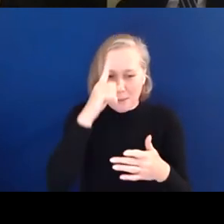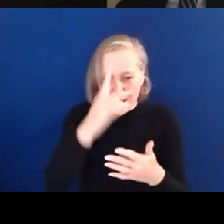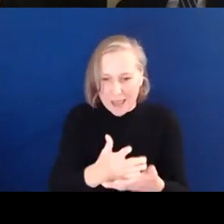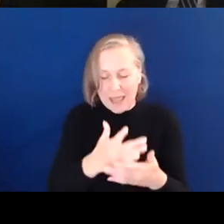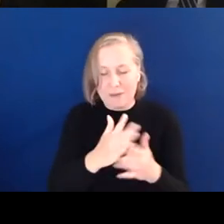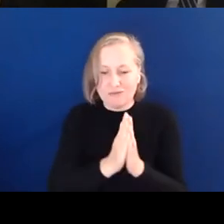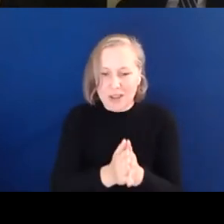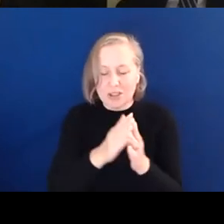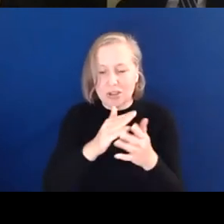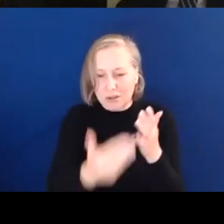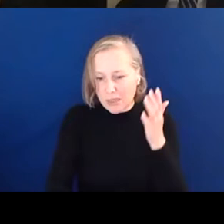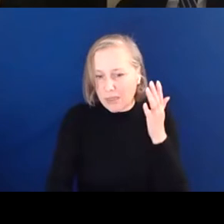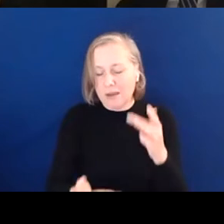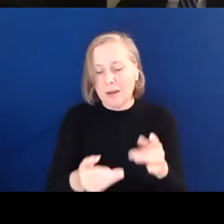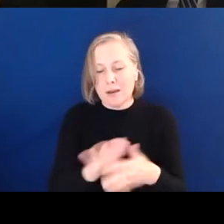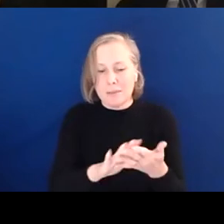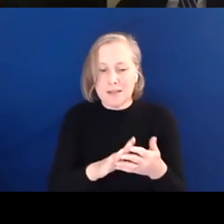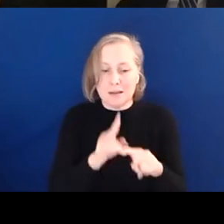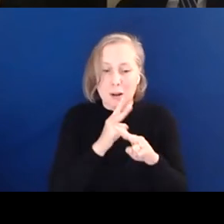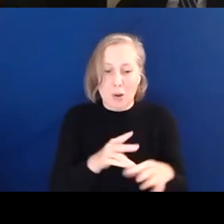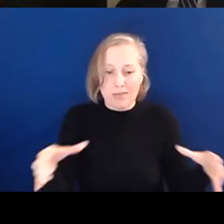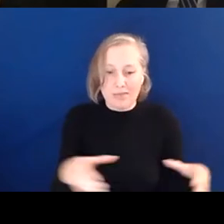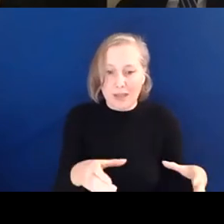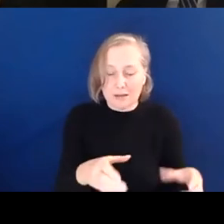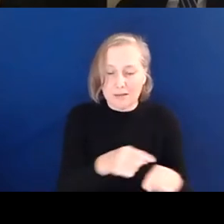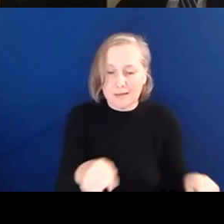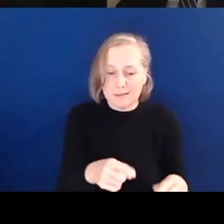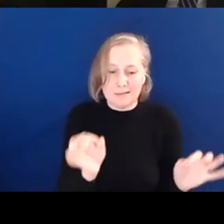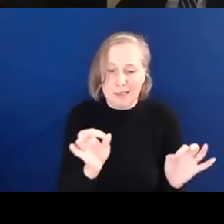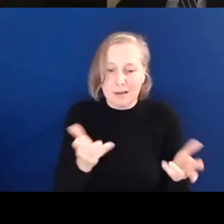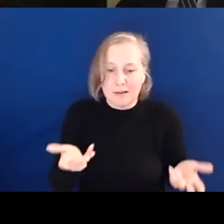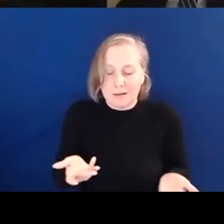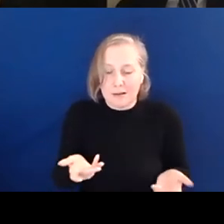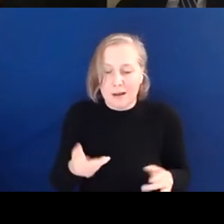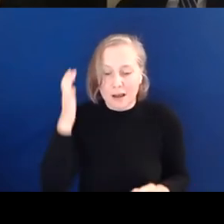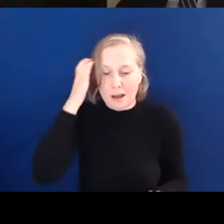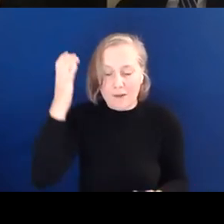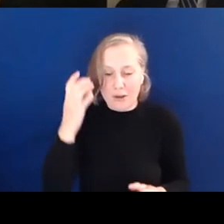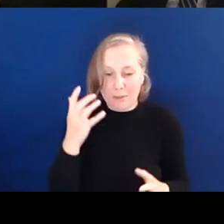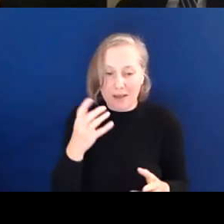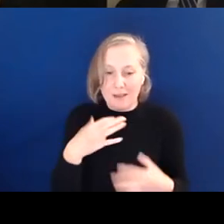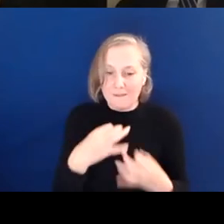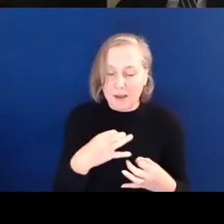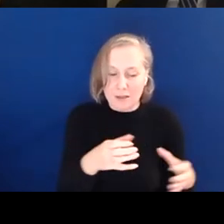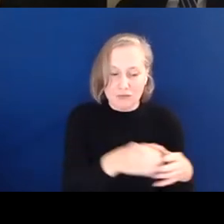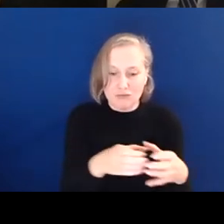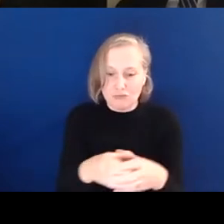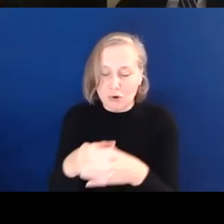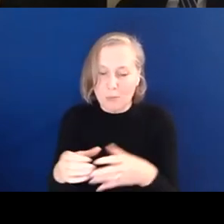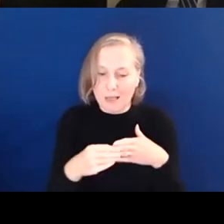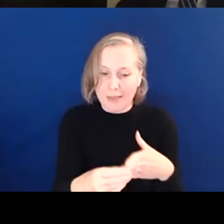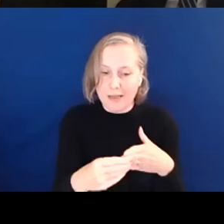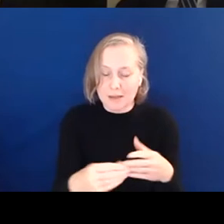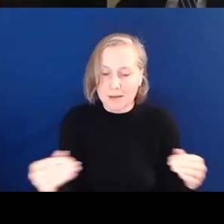forward its policy and provisions. Thus, most recently last month, the government invited sector leaders to a summit on health and social